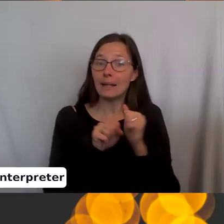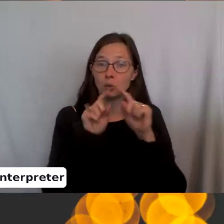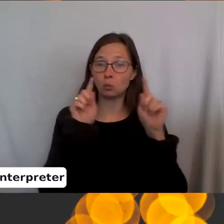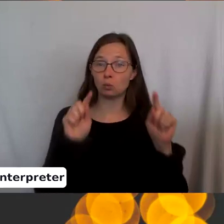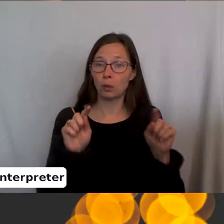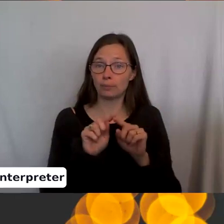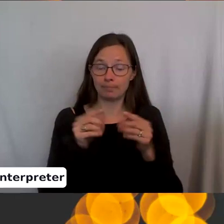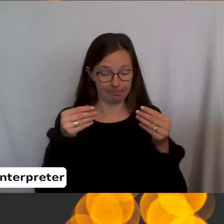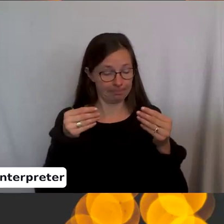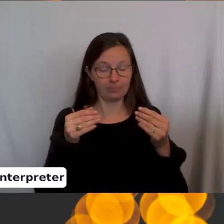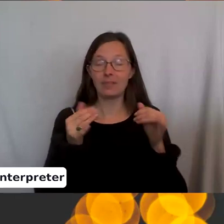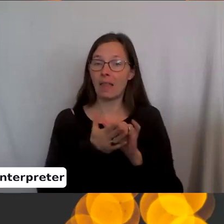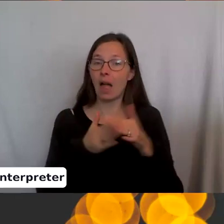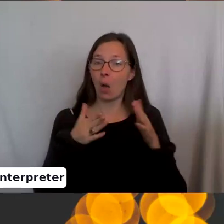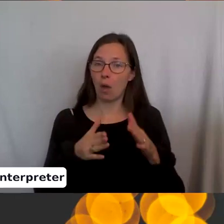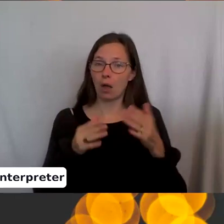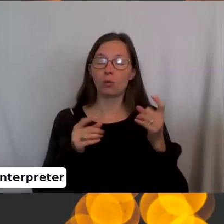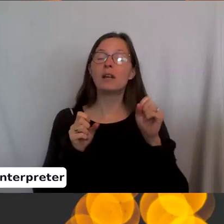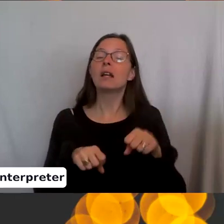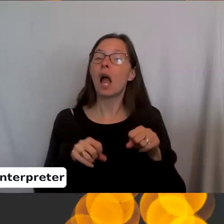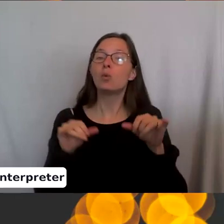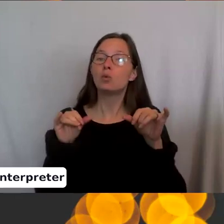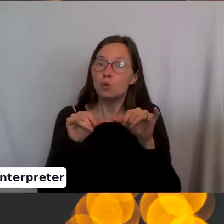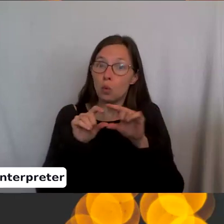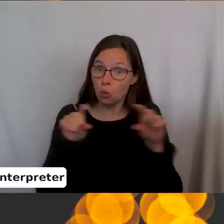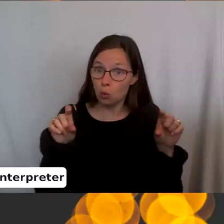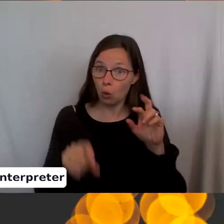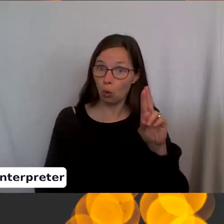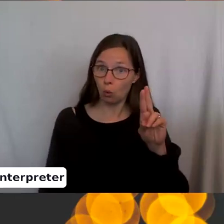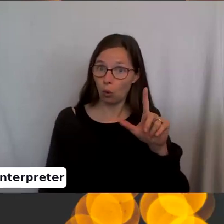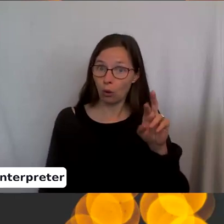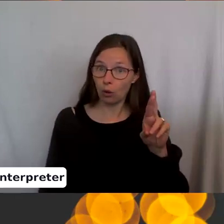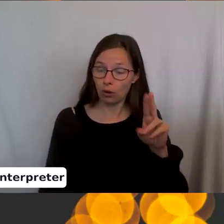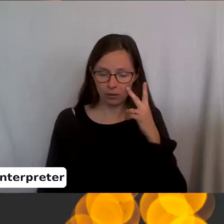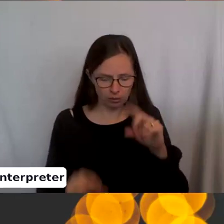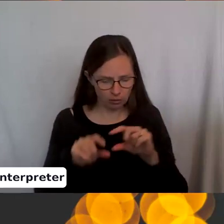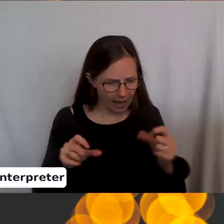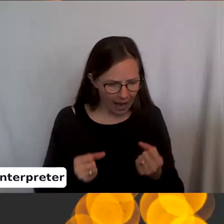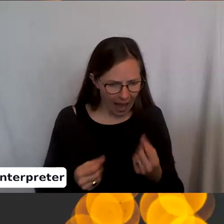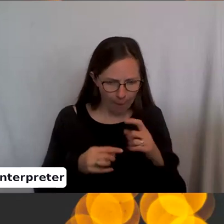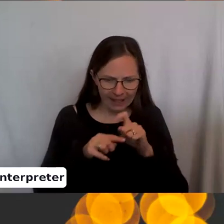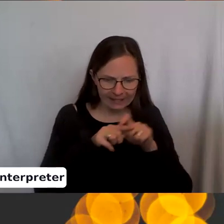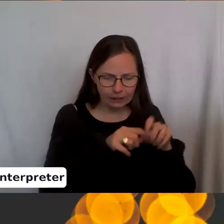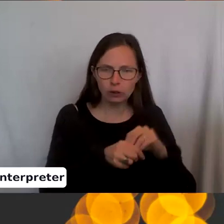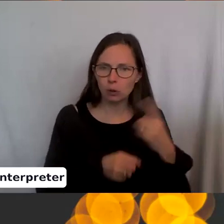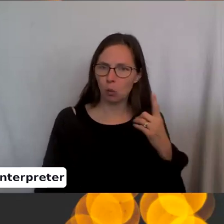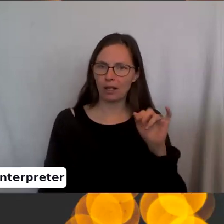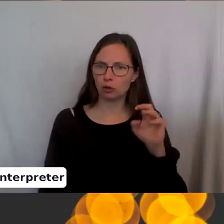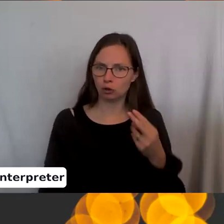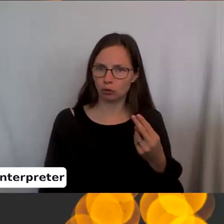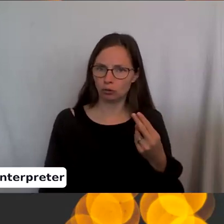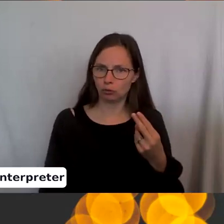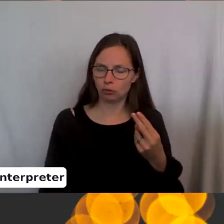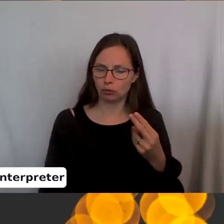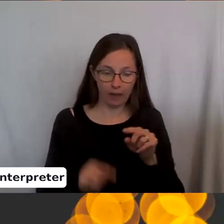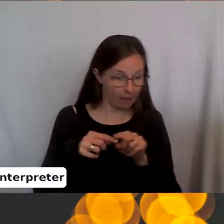And that way you can then take a ruler. And see how many stitches are in an inch and how many stitches are in an inch this way.